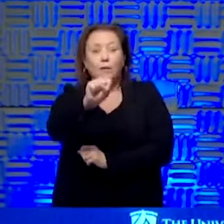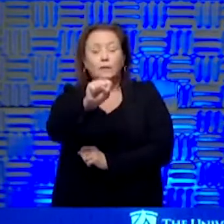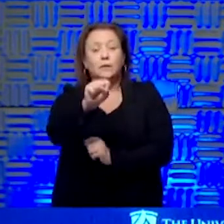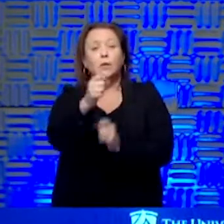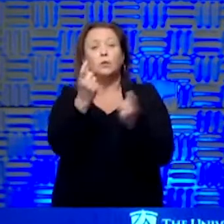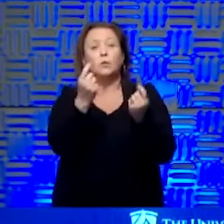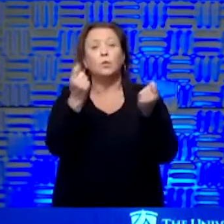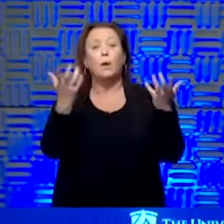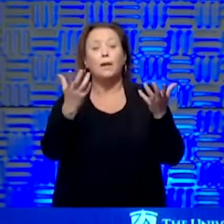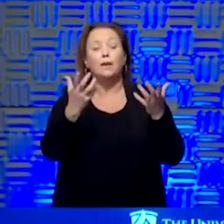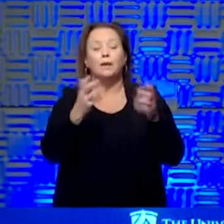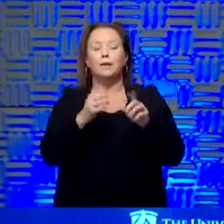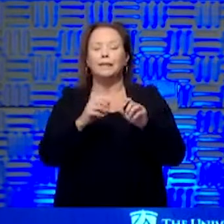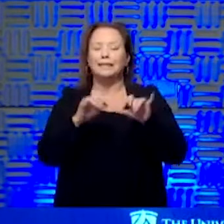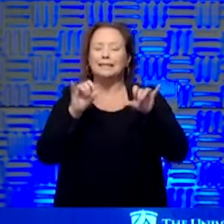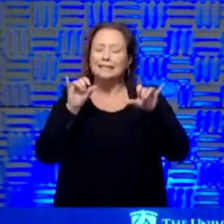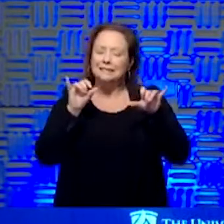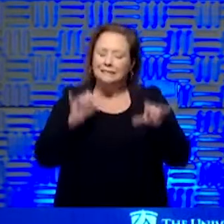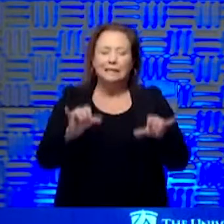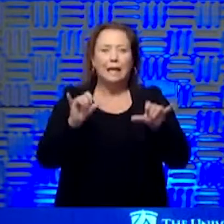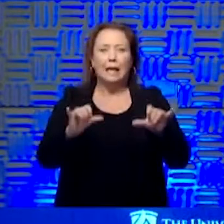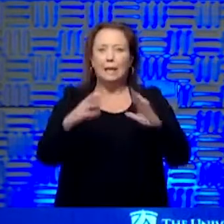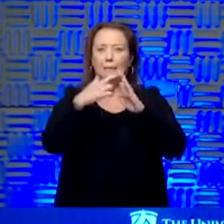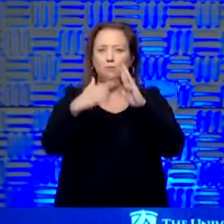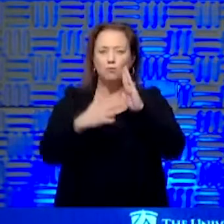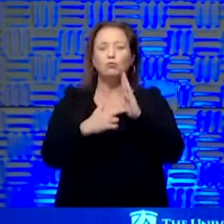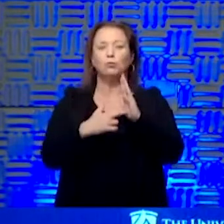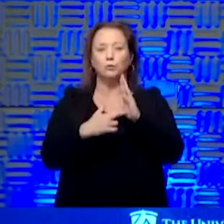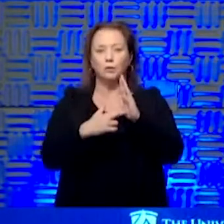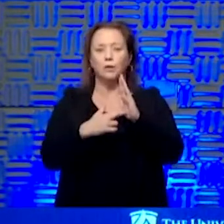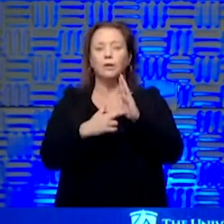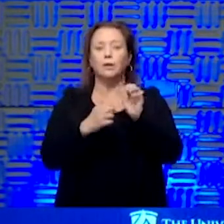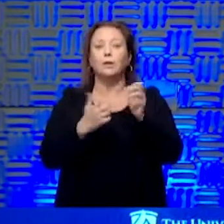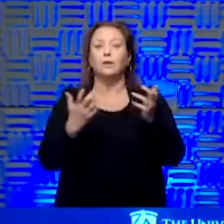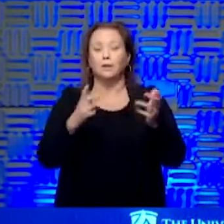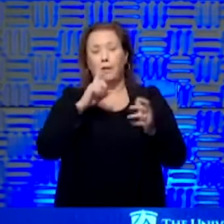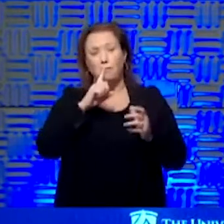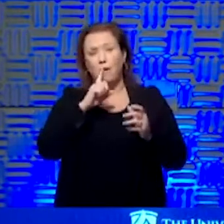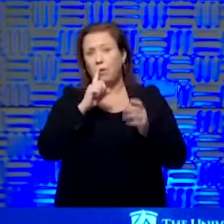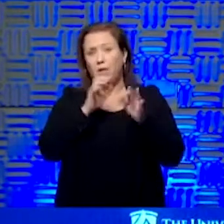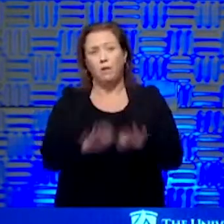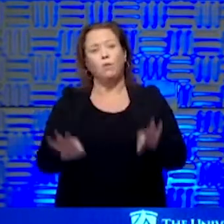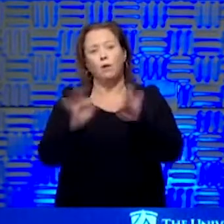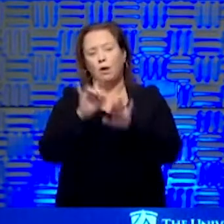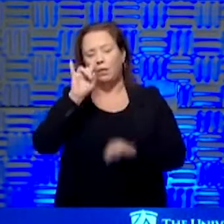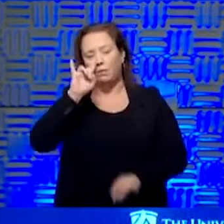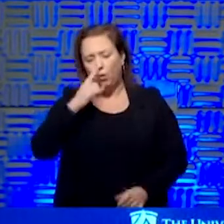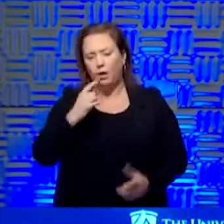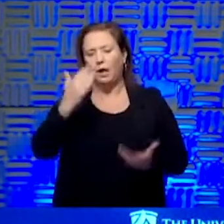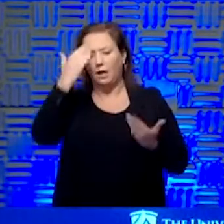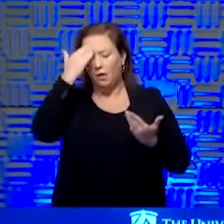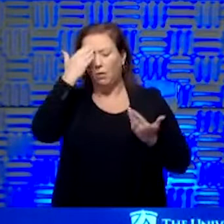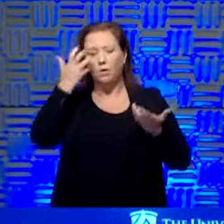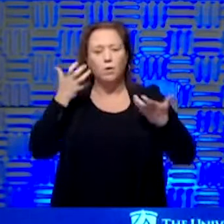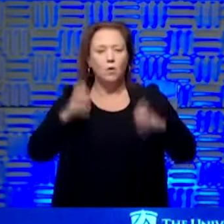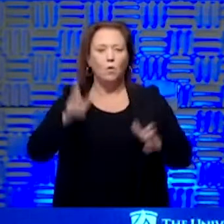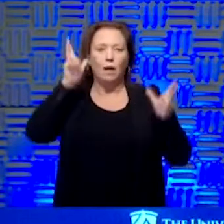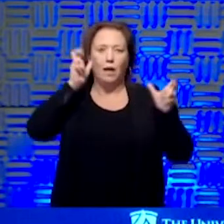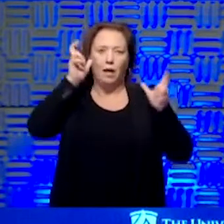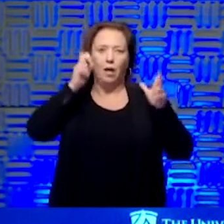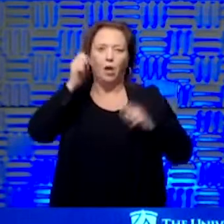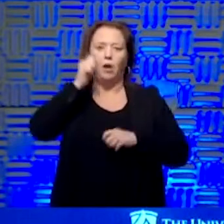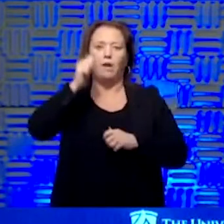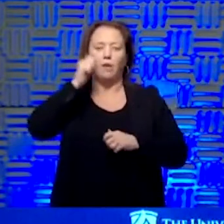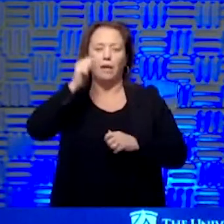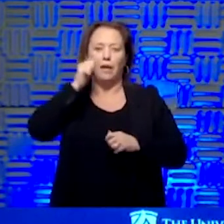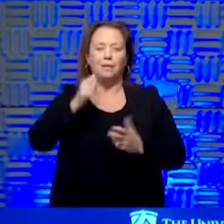is follow the same basic principles of infection control. They really do work. They're boring. You're tired of the Santa. And we try to find a new way to say it every single day,